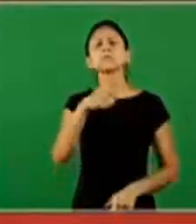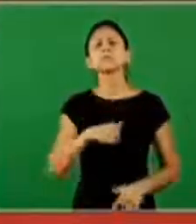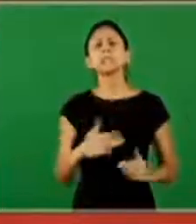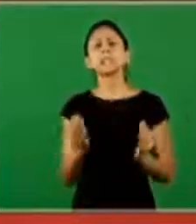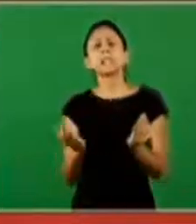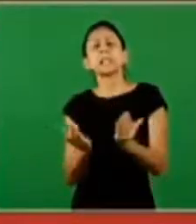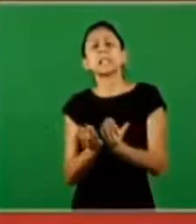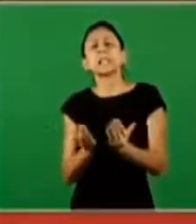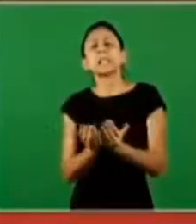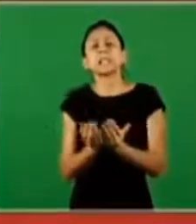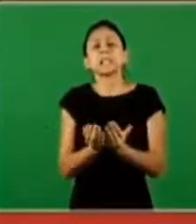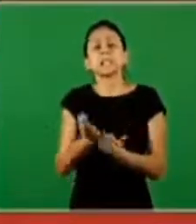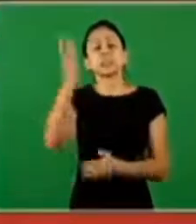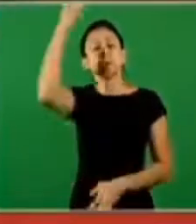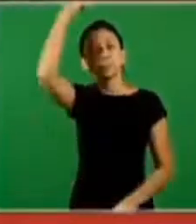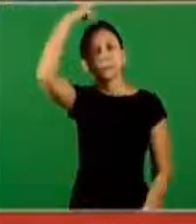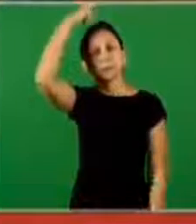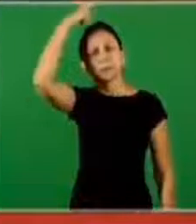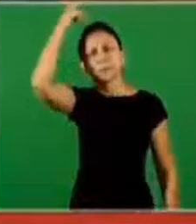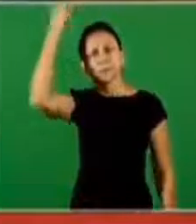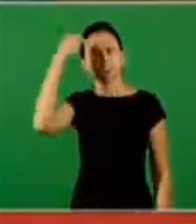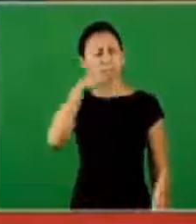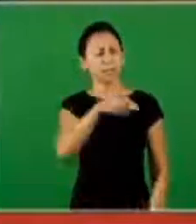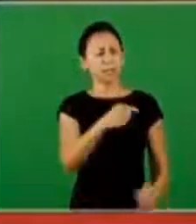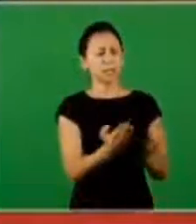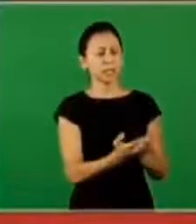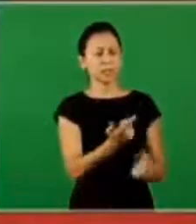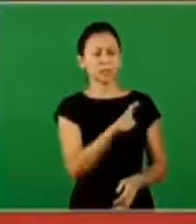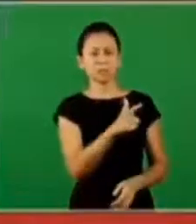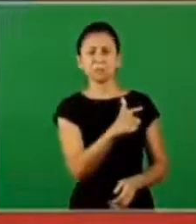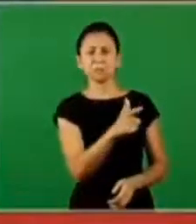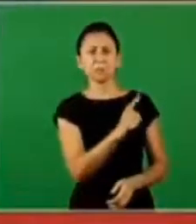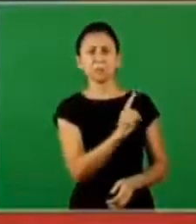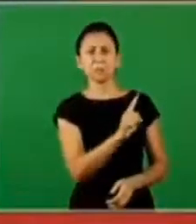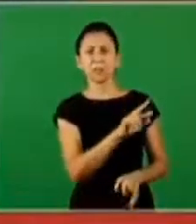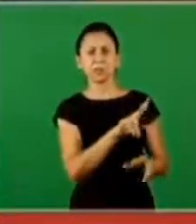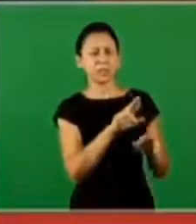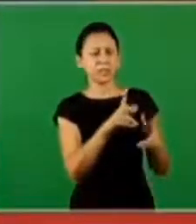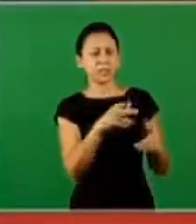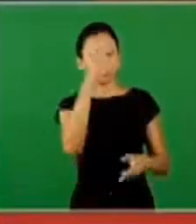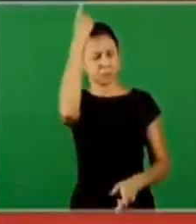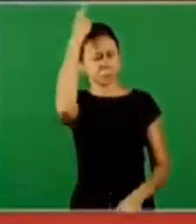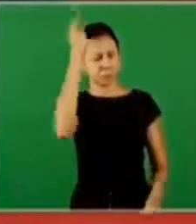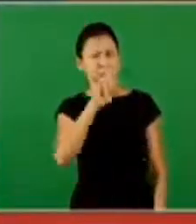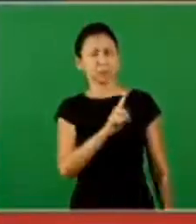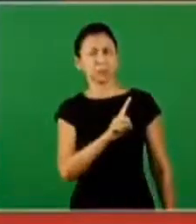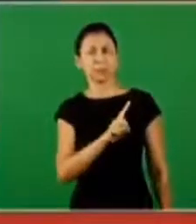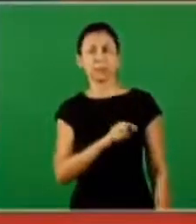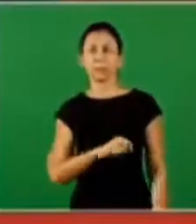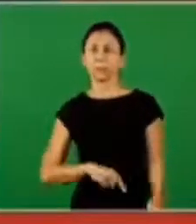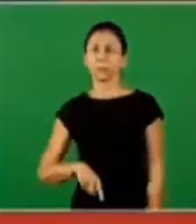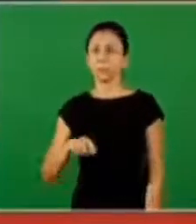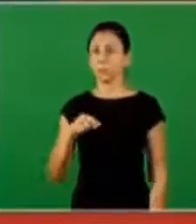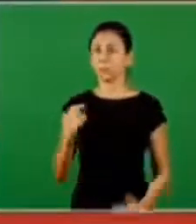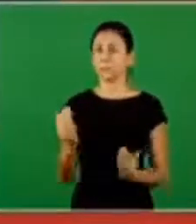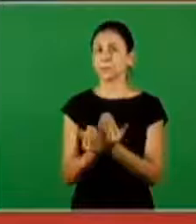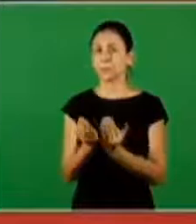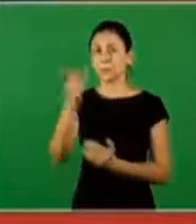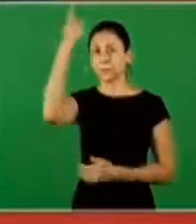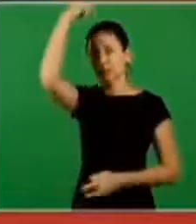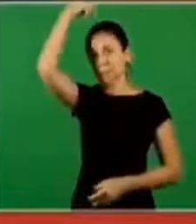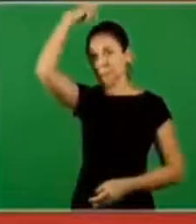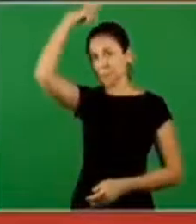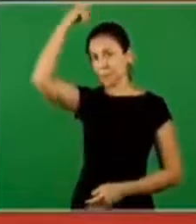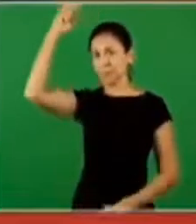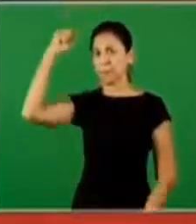Pentecostal and the other Christian is not Pentecostal because the non-Pentecostal Christian believes that the